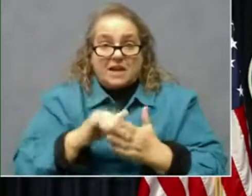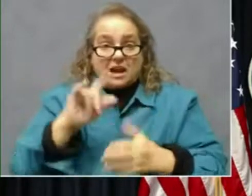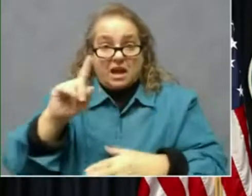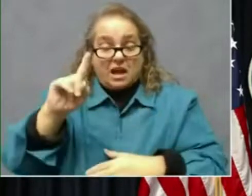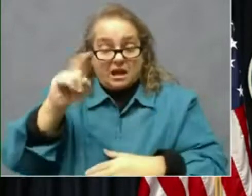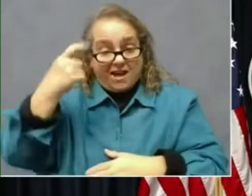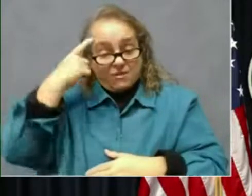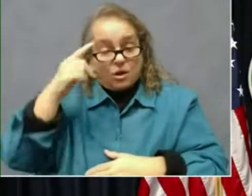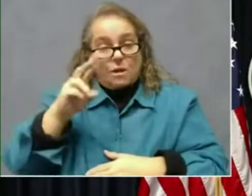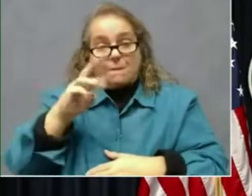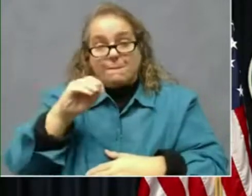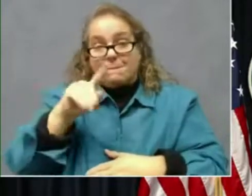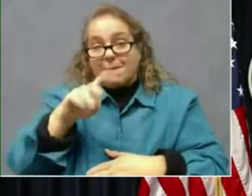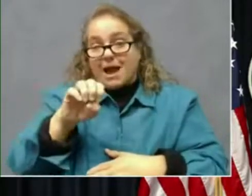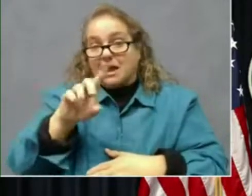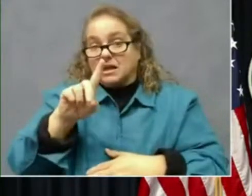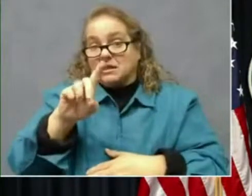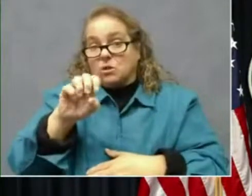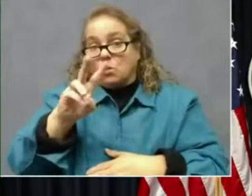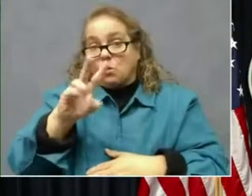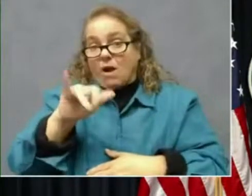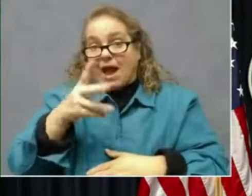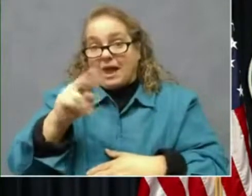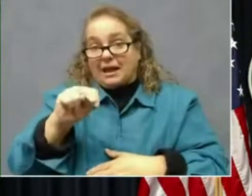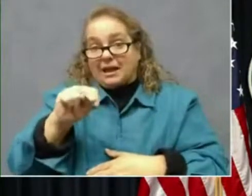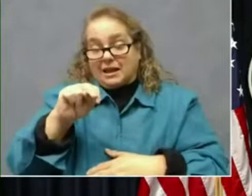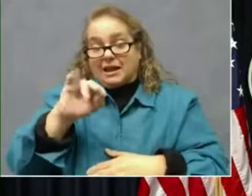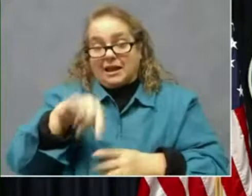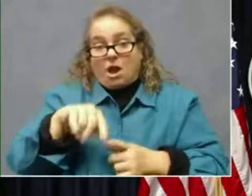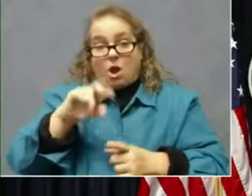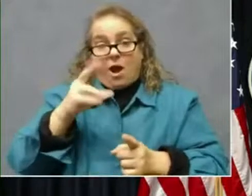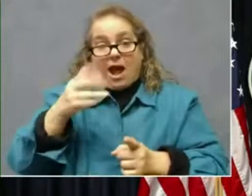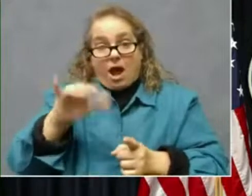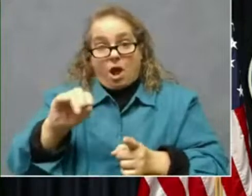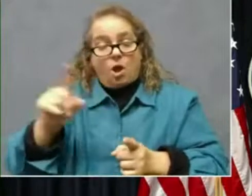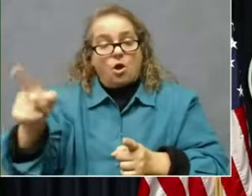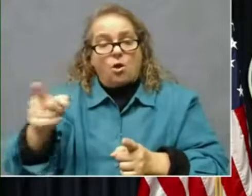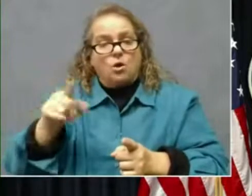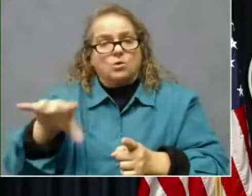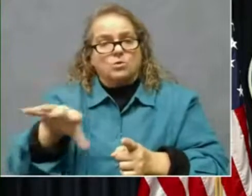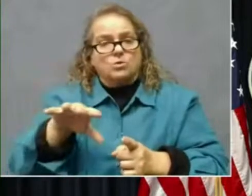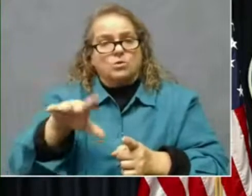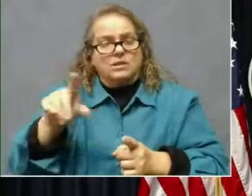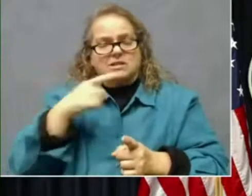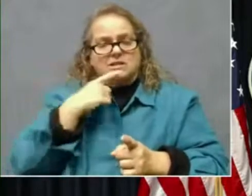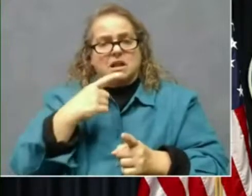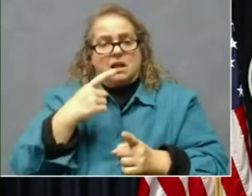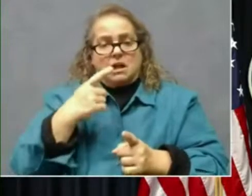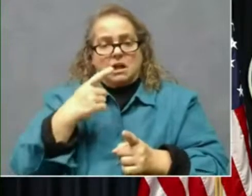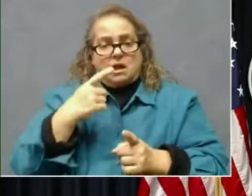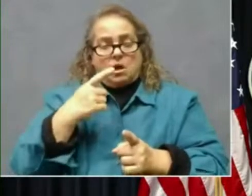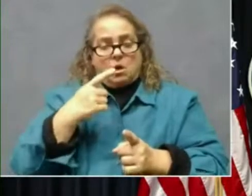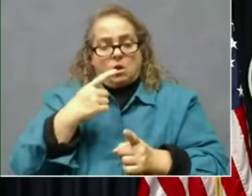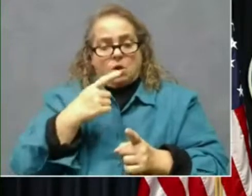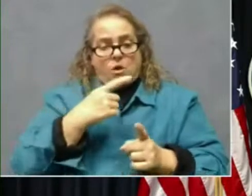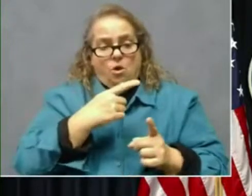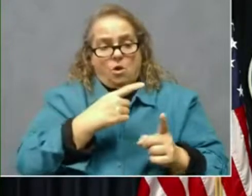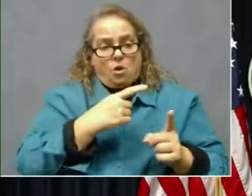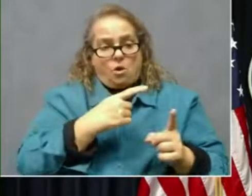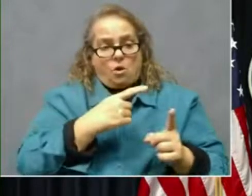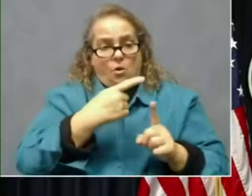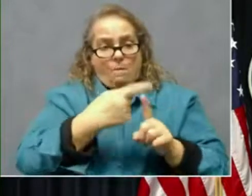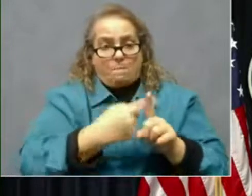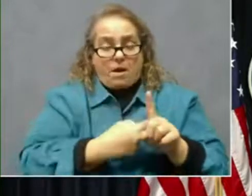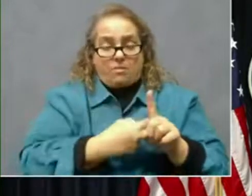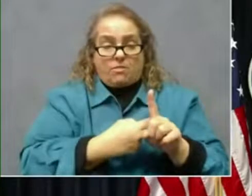Ohio is that he's being among long-term healthcare providers, it's only 40%